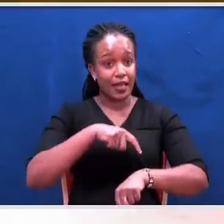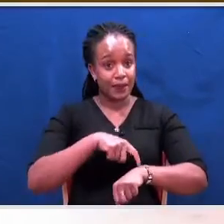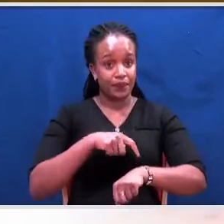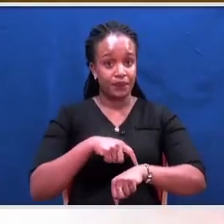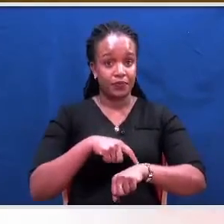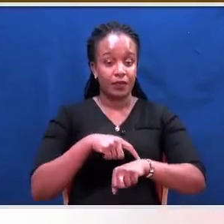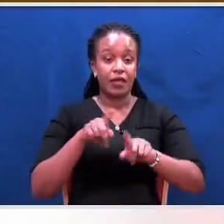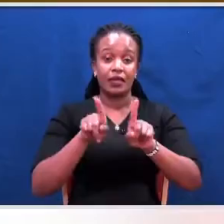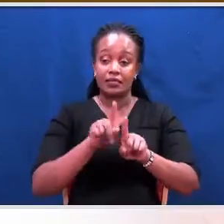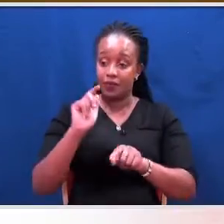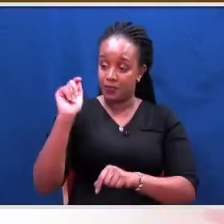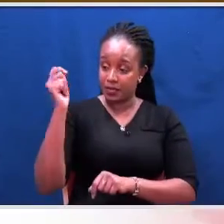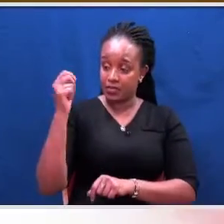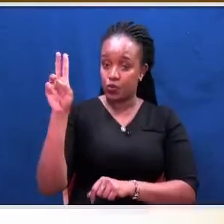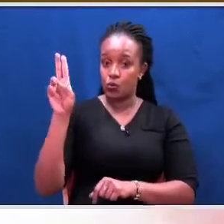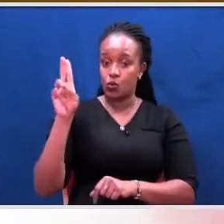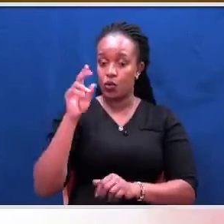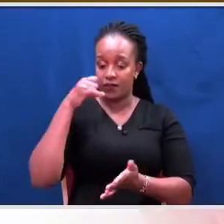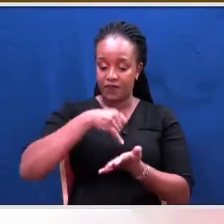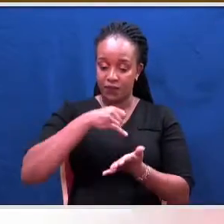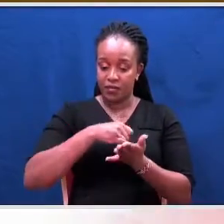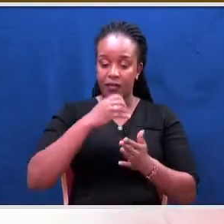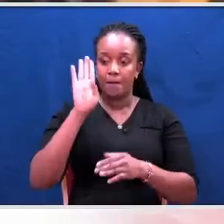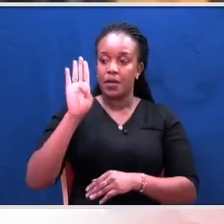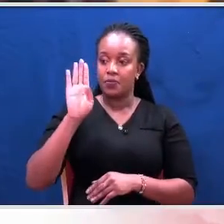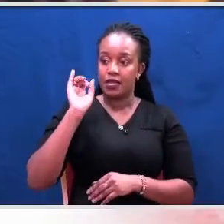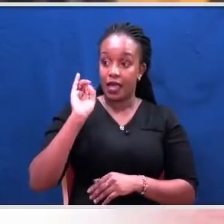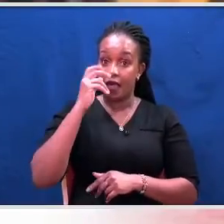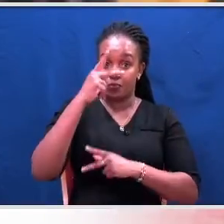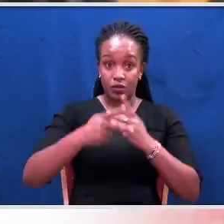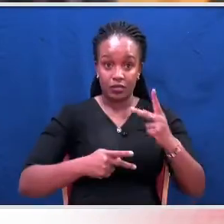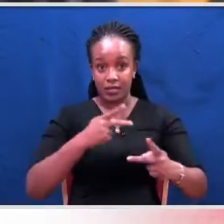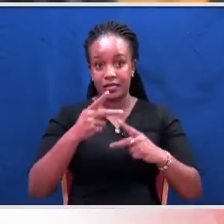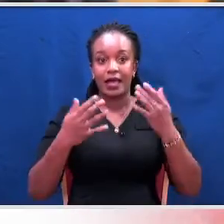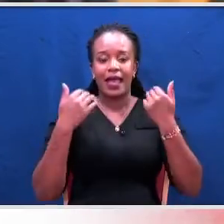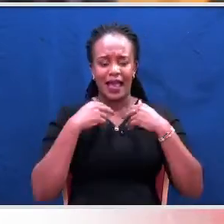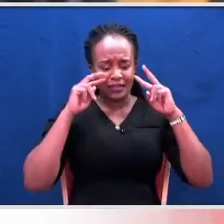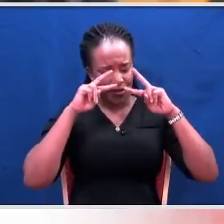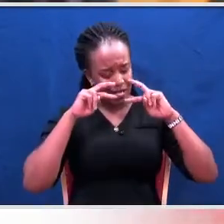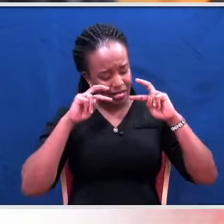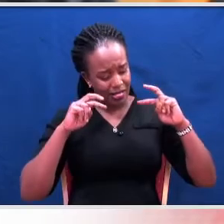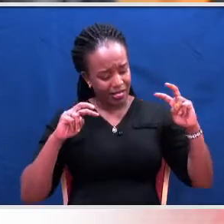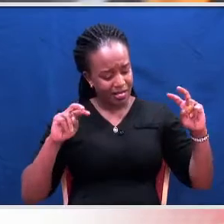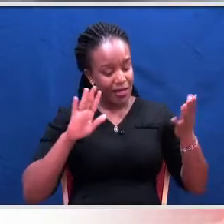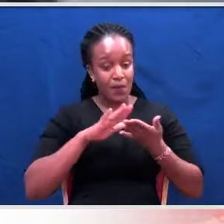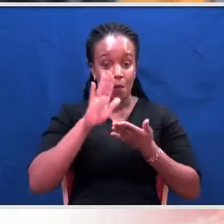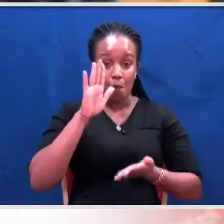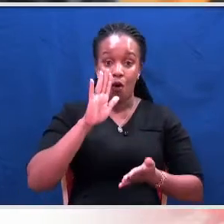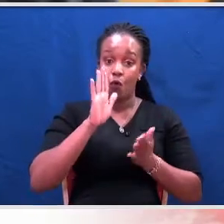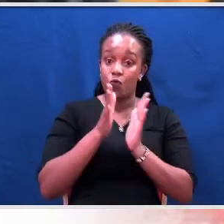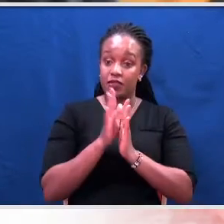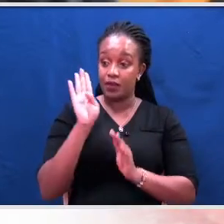head of state's involvement in the BBI process was yet again put under severe scrutiny with the BBI opponents